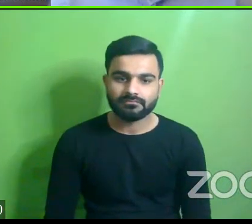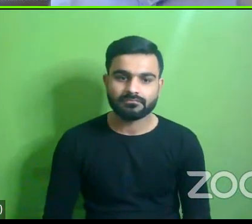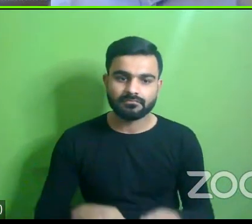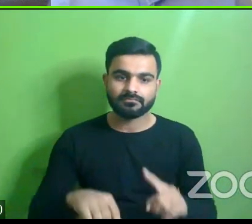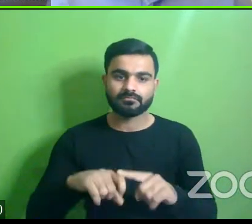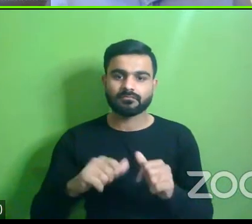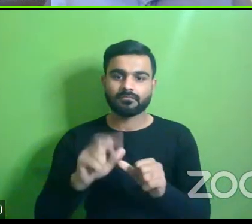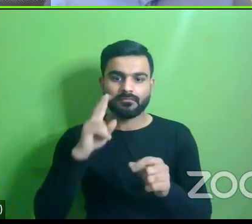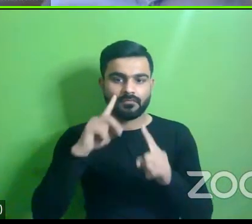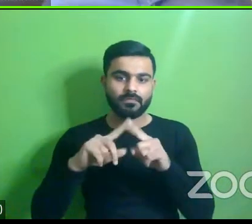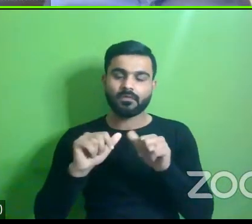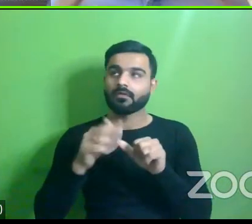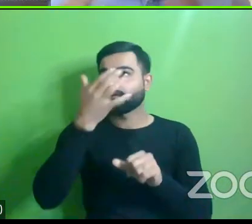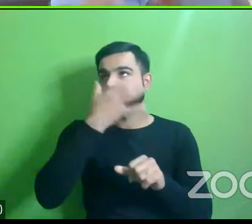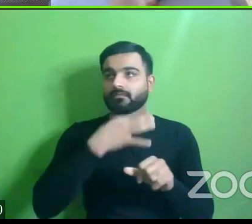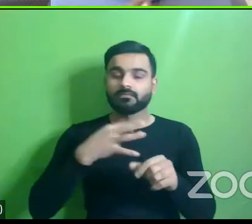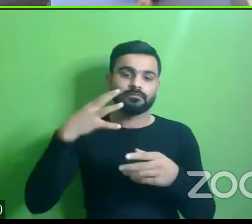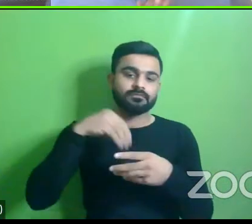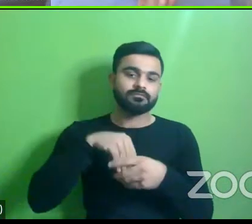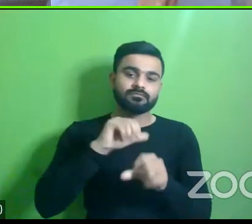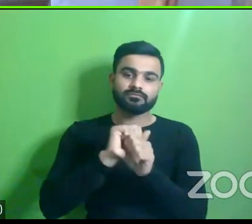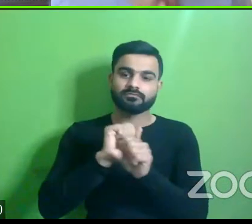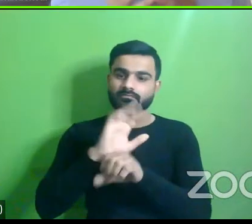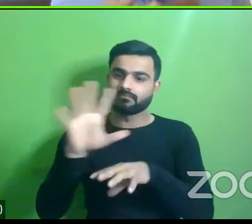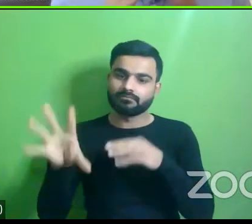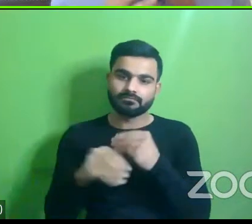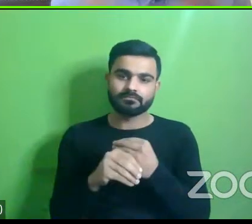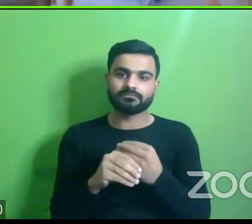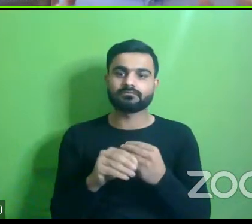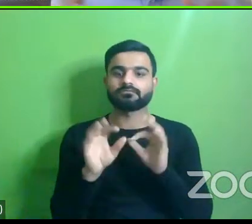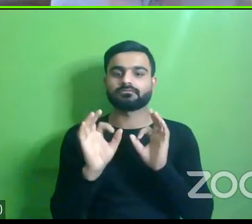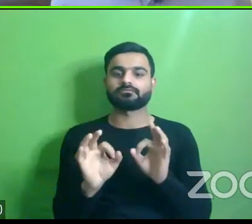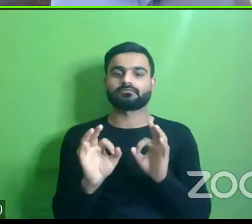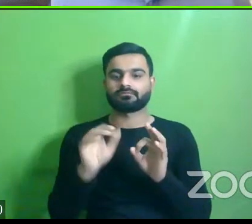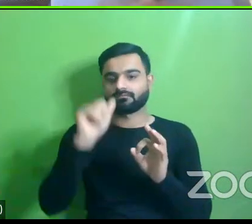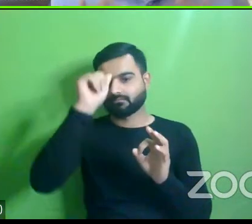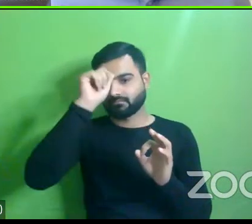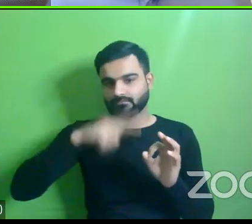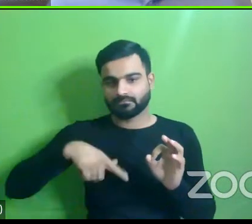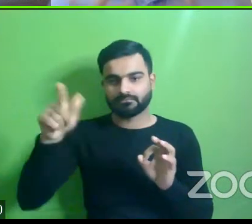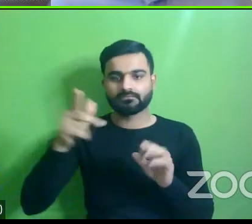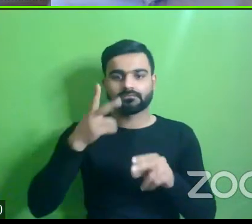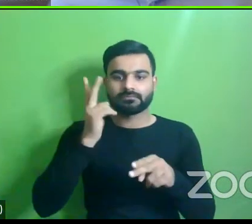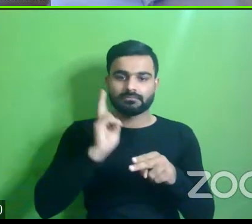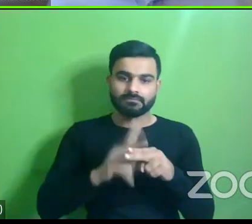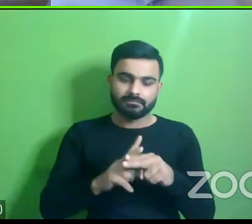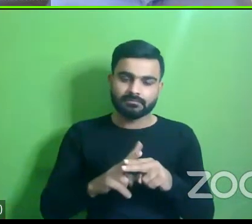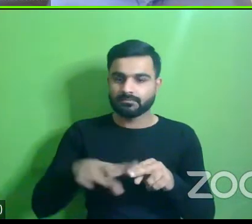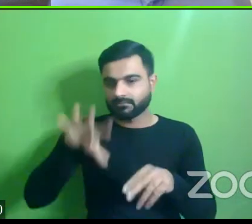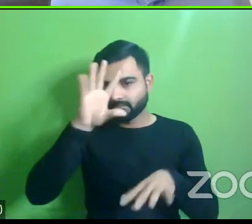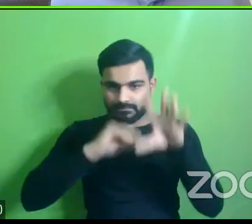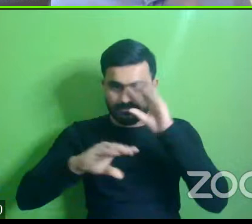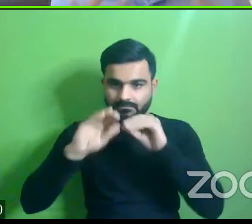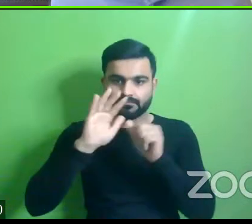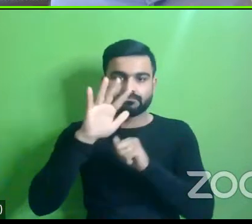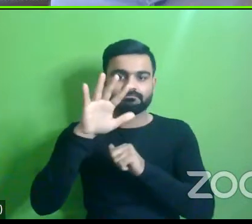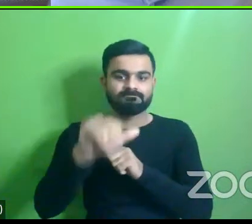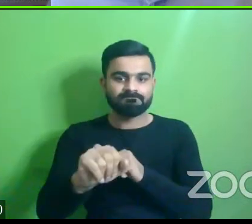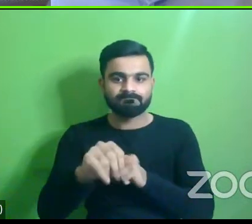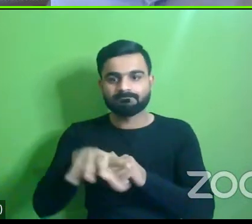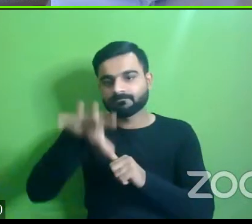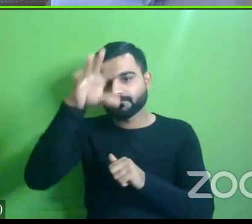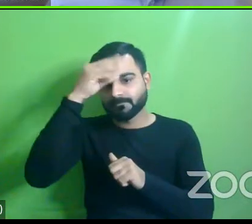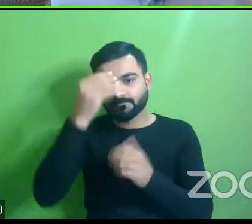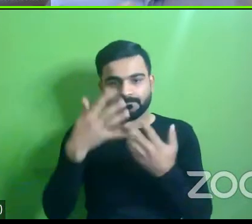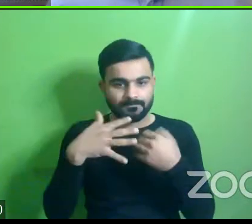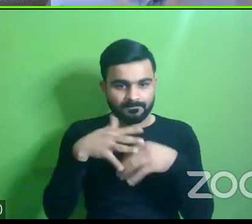brought it out very beautifully that there has to be in a in a country which is still learning to be accessible and they're learning to be